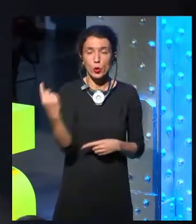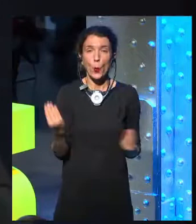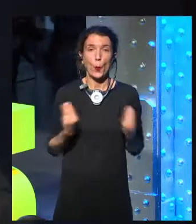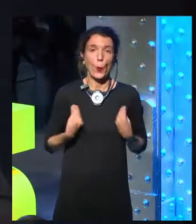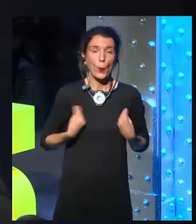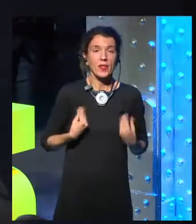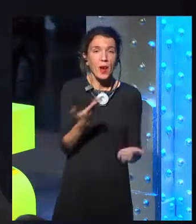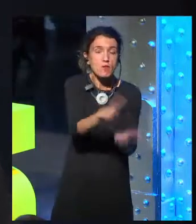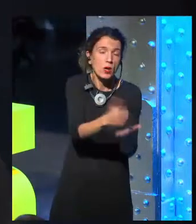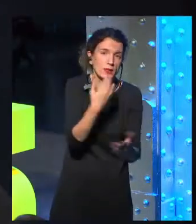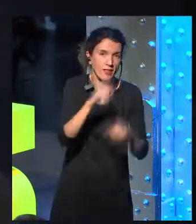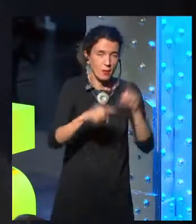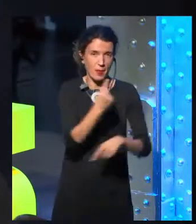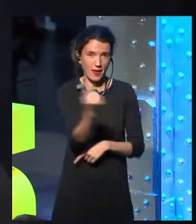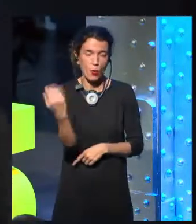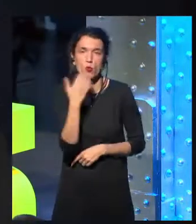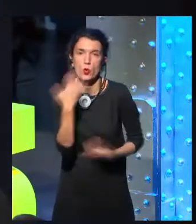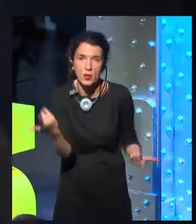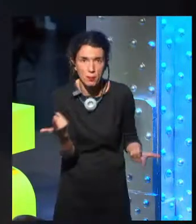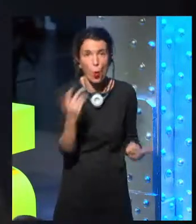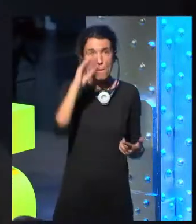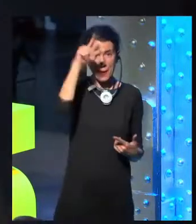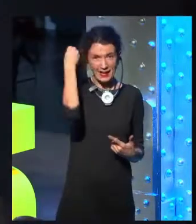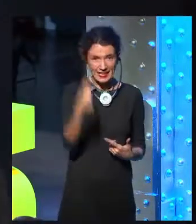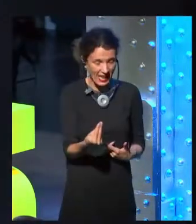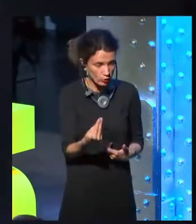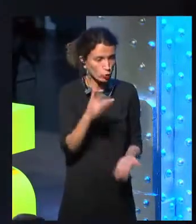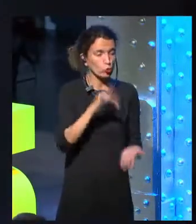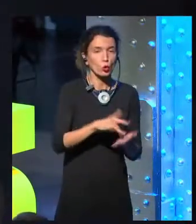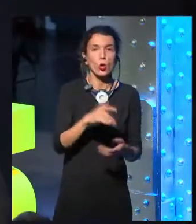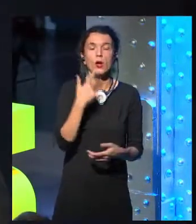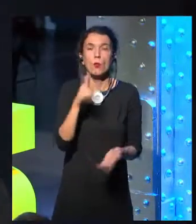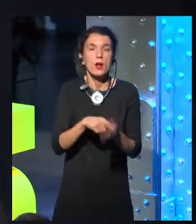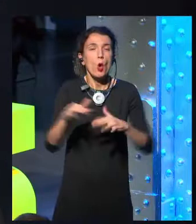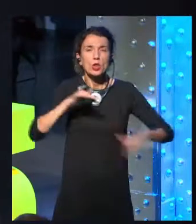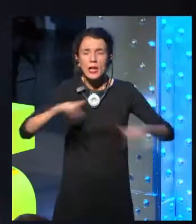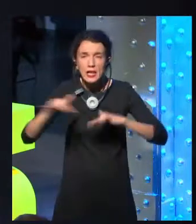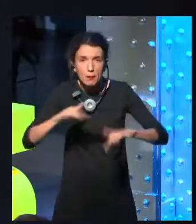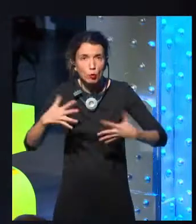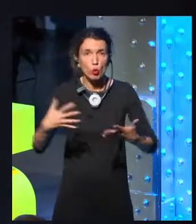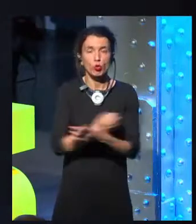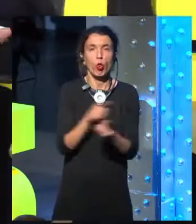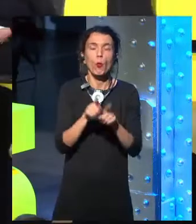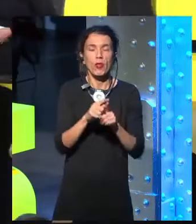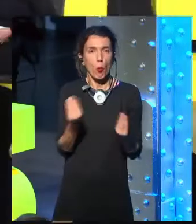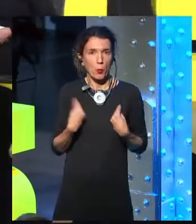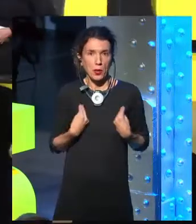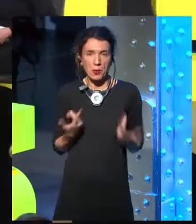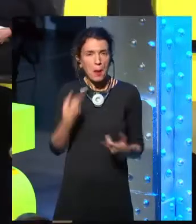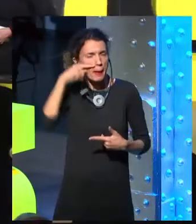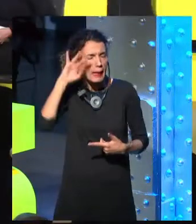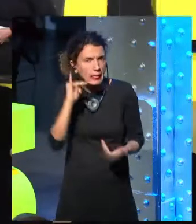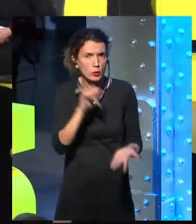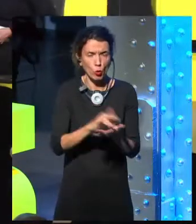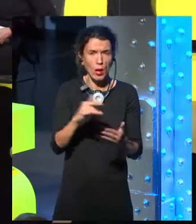Earthquakes, tsunamis, these news events, now we have faster, faster, faster, faster micro-singularities. If that's what the singularity is